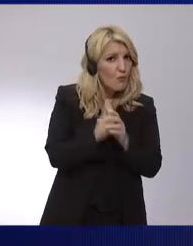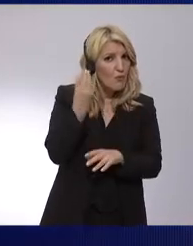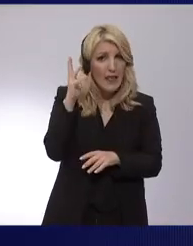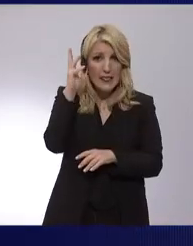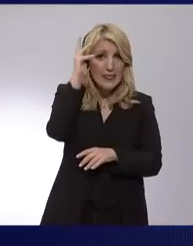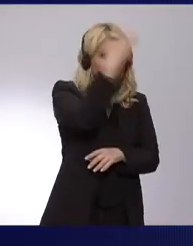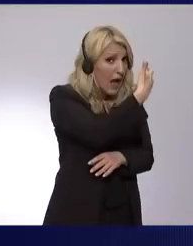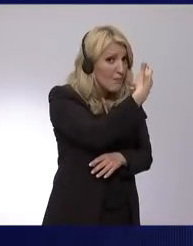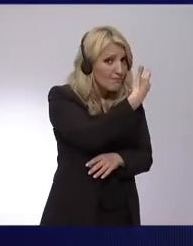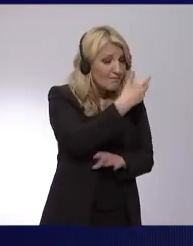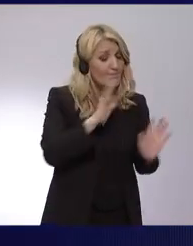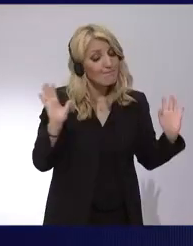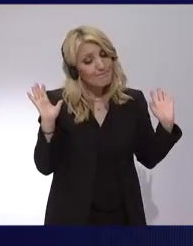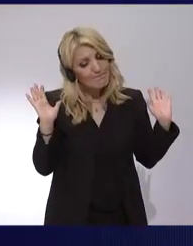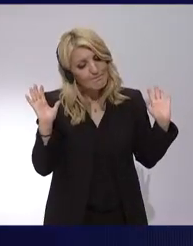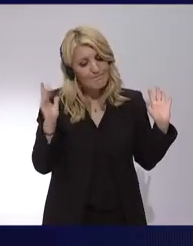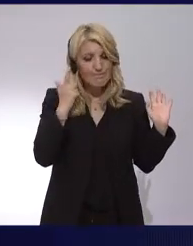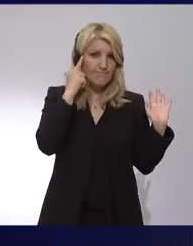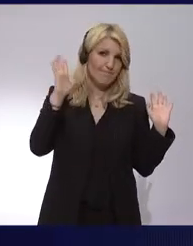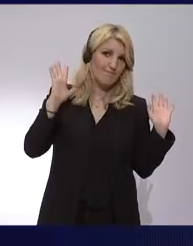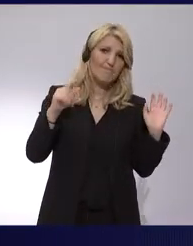is about security.